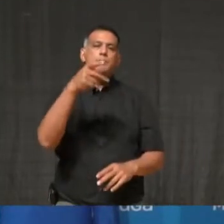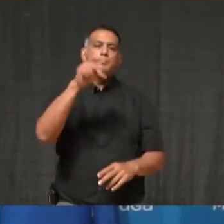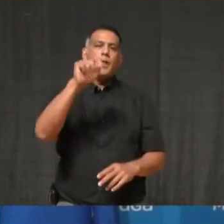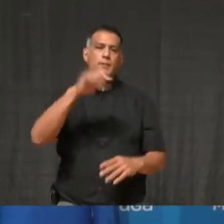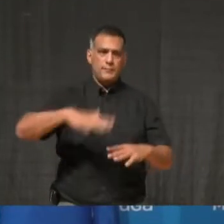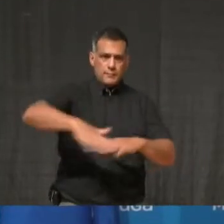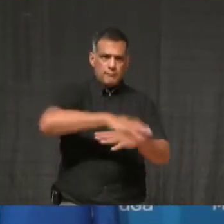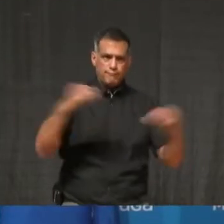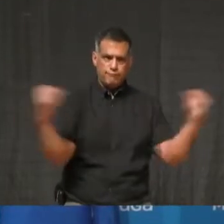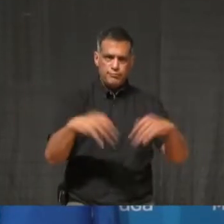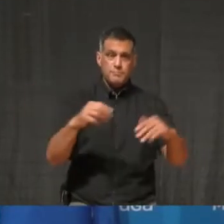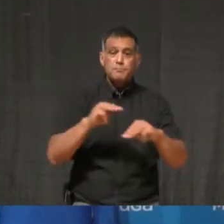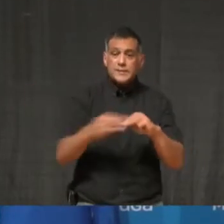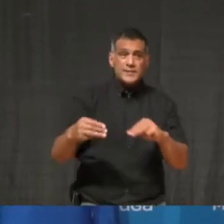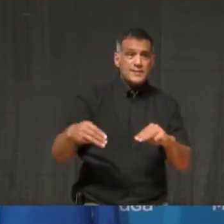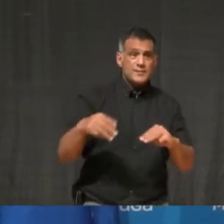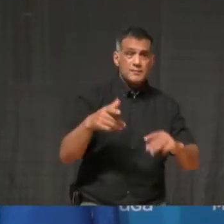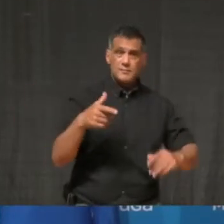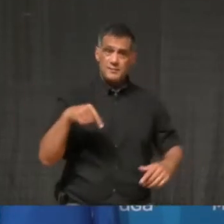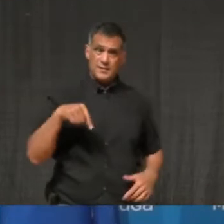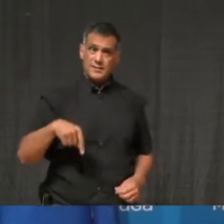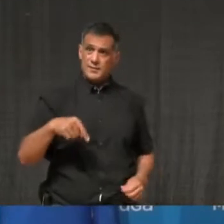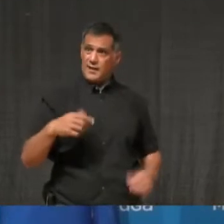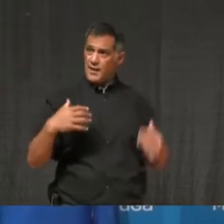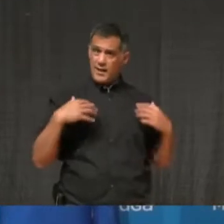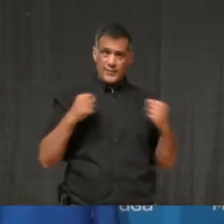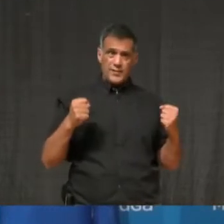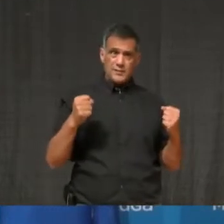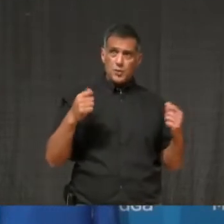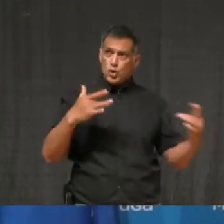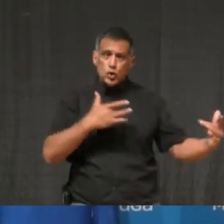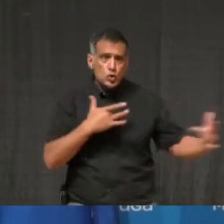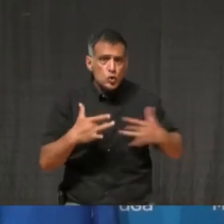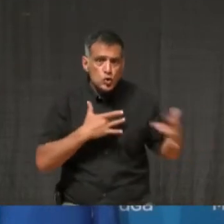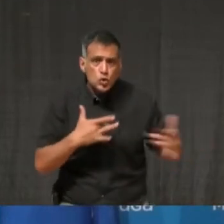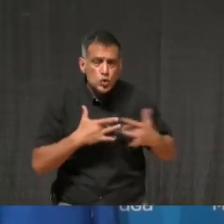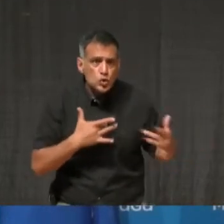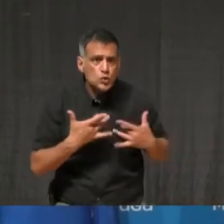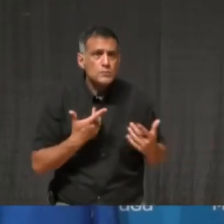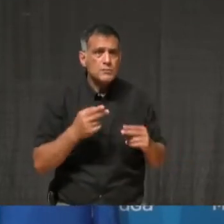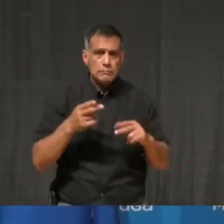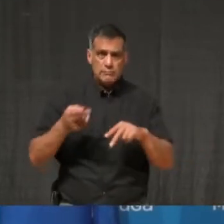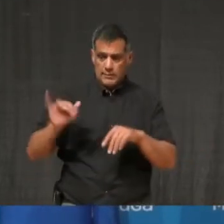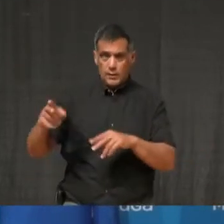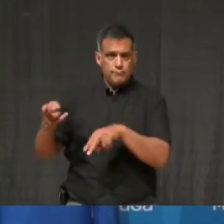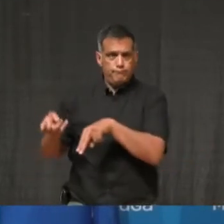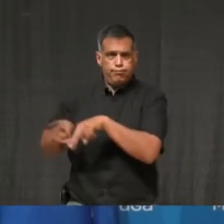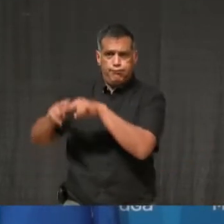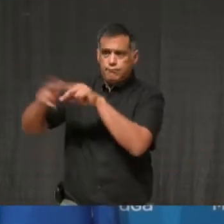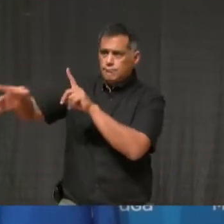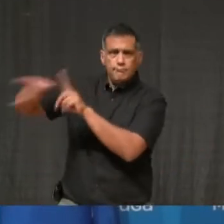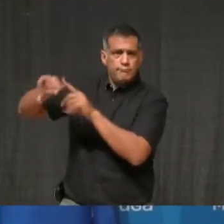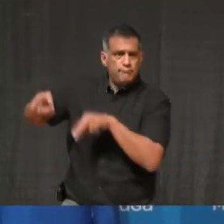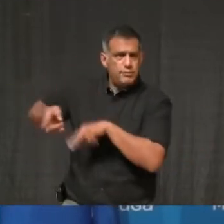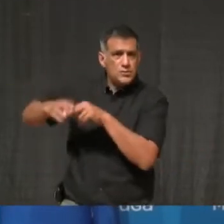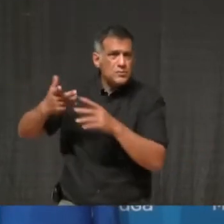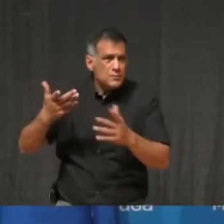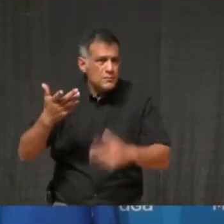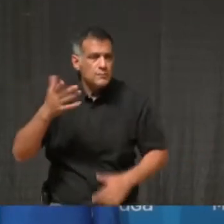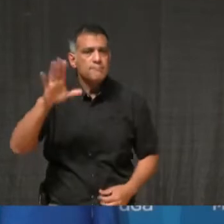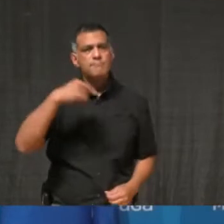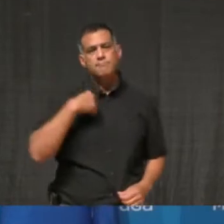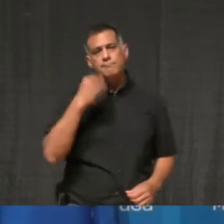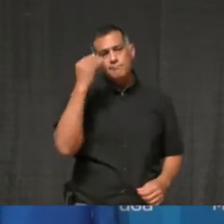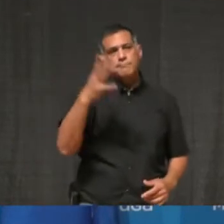part of a health unit where there was a lot of concern about growth of numbers, I will share that our numbers are